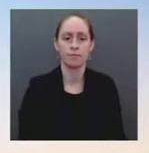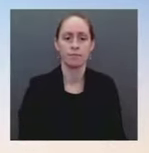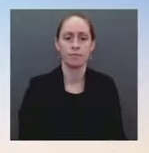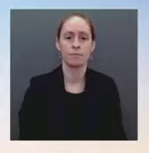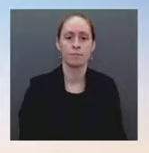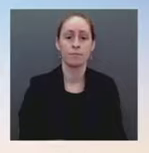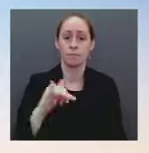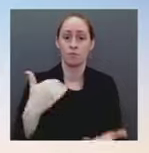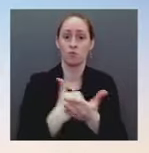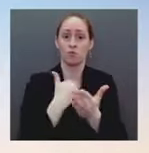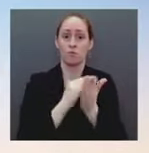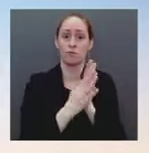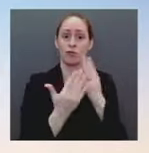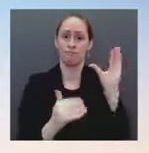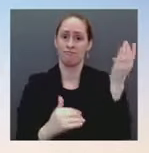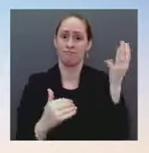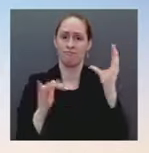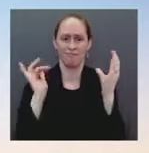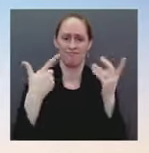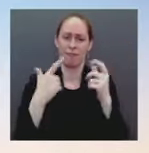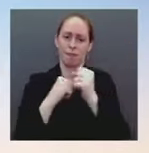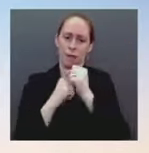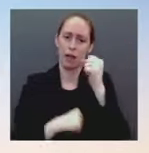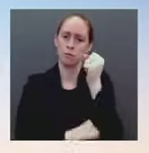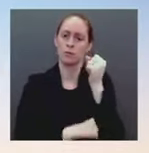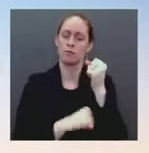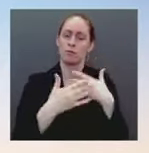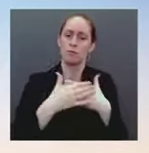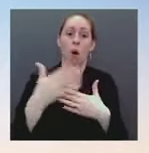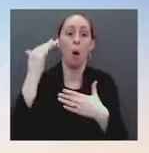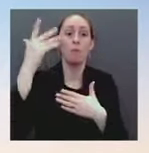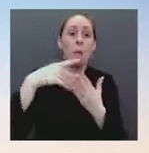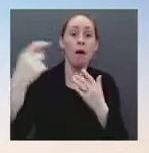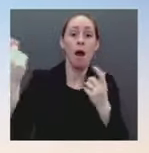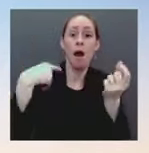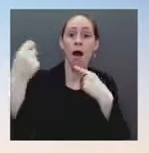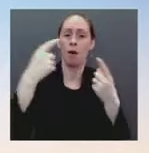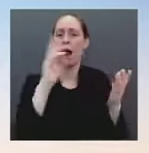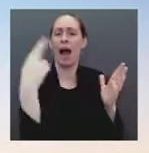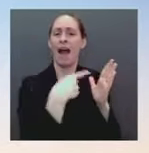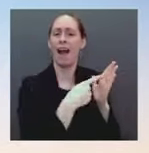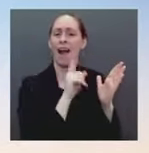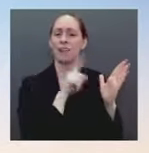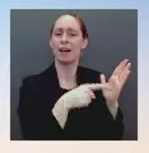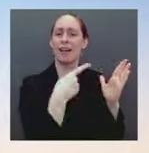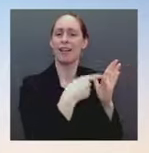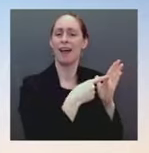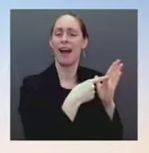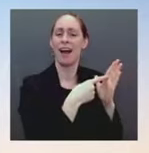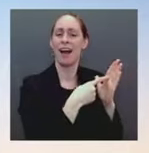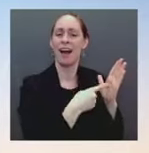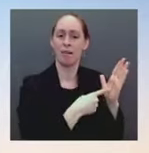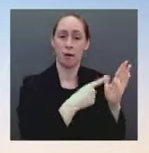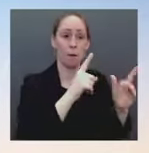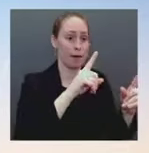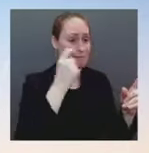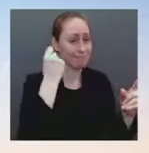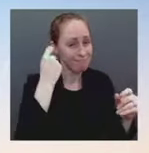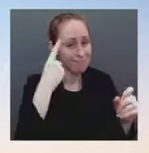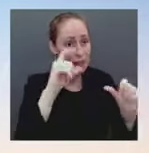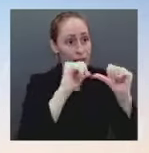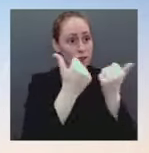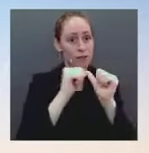a range of questions. But different programs are being implemented by different agencies, even as they're being coordinated by here. So it really depends on the program